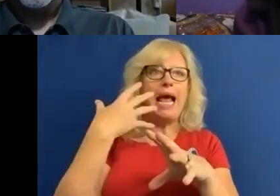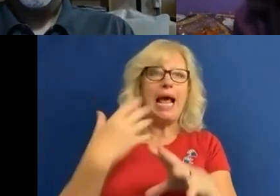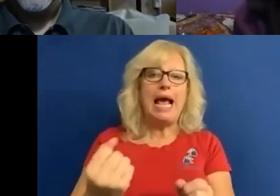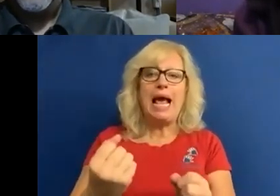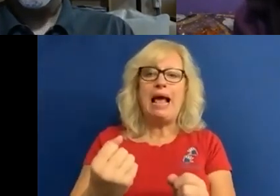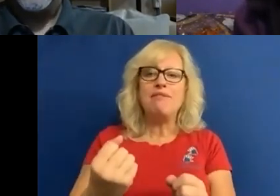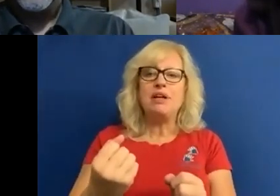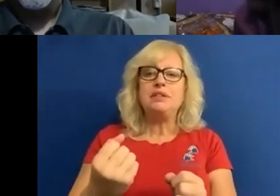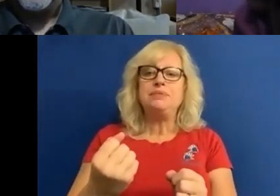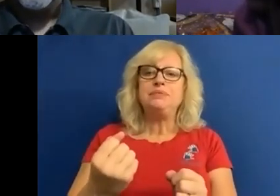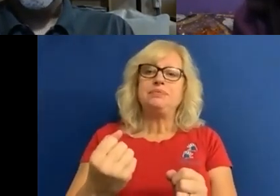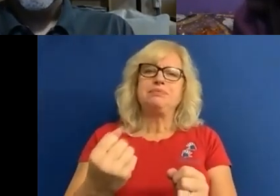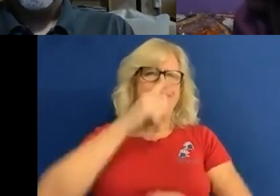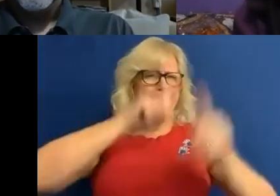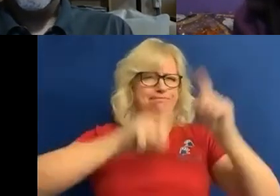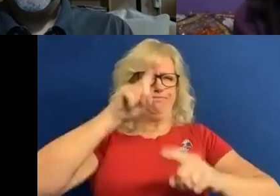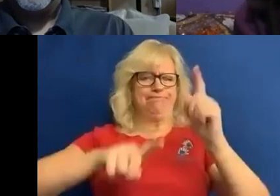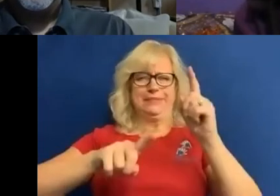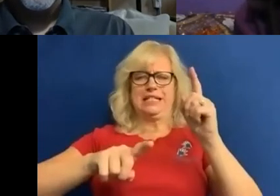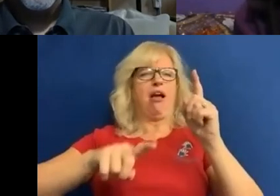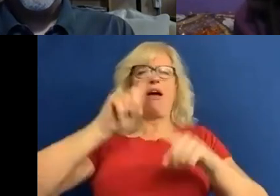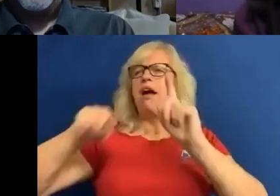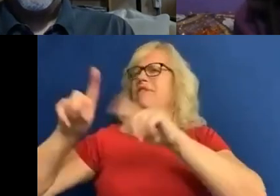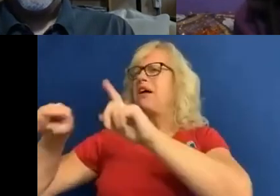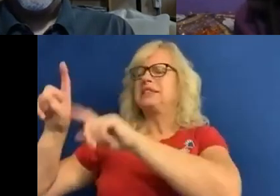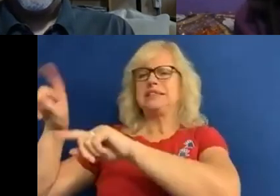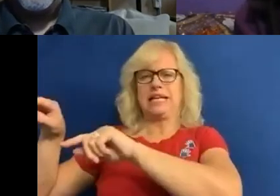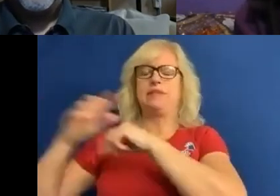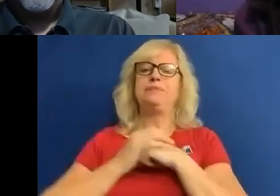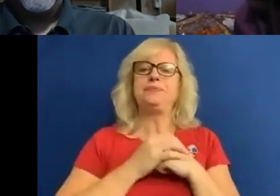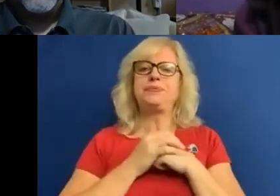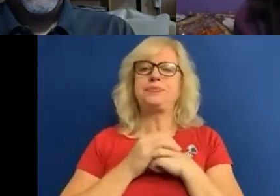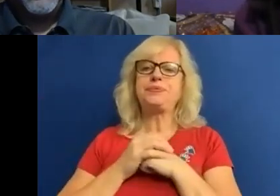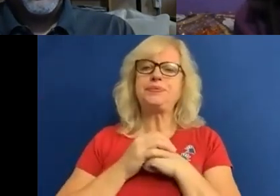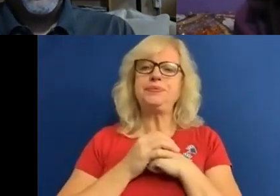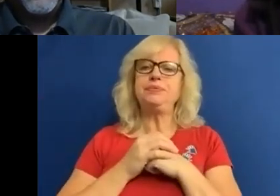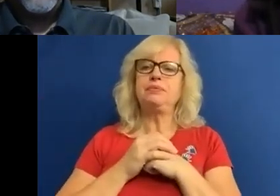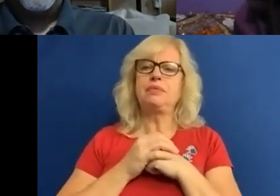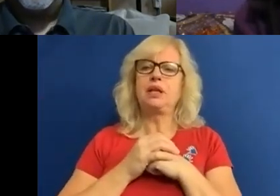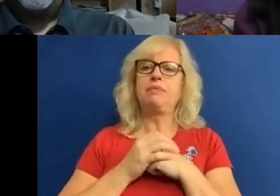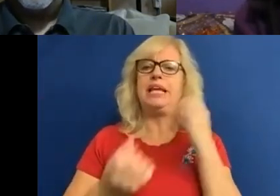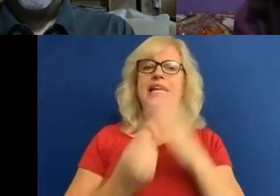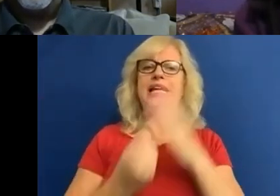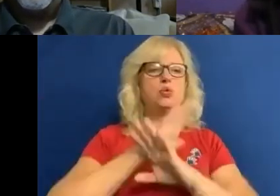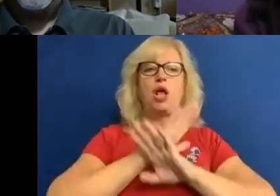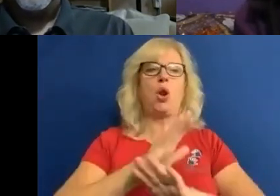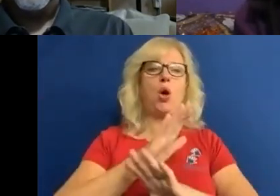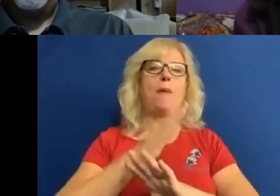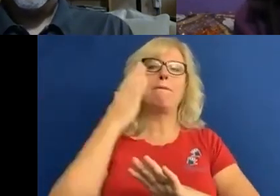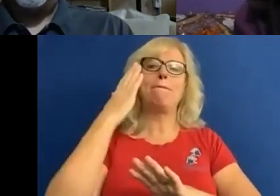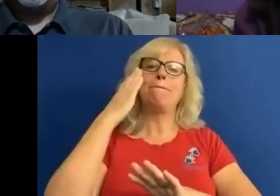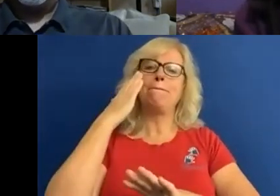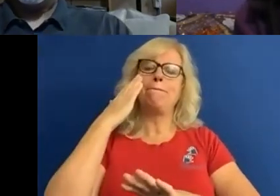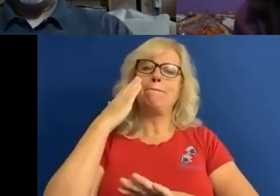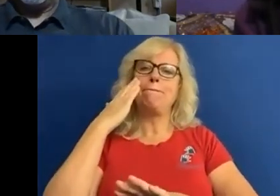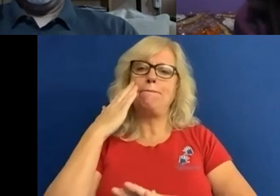men, right? So, the issue that black and non-black people of color face